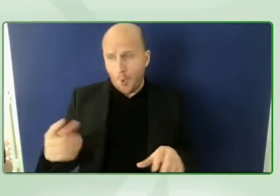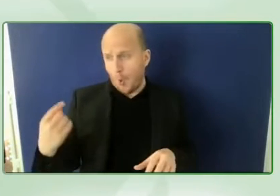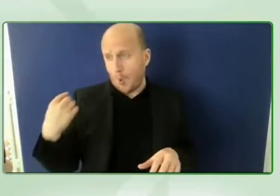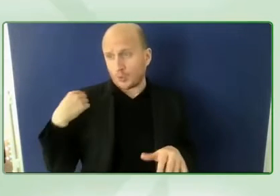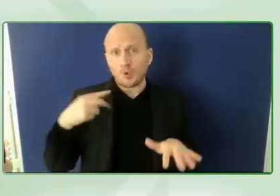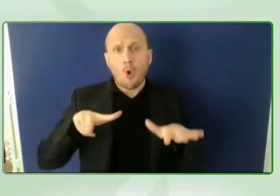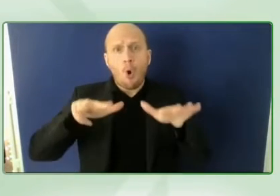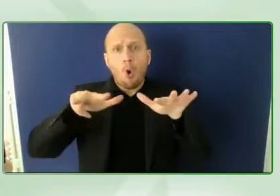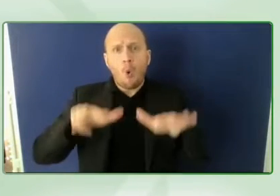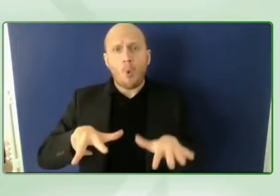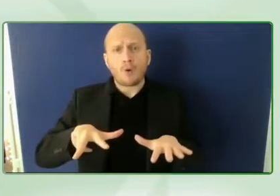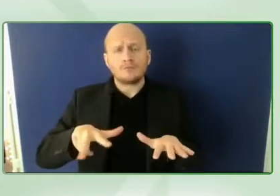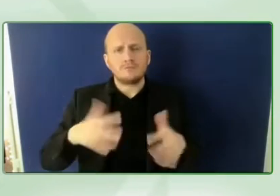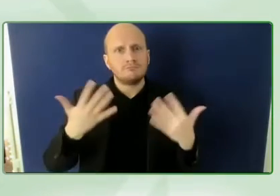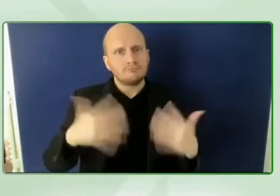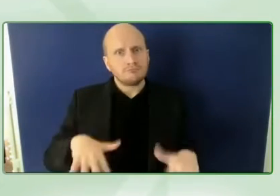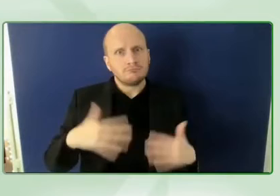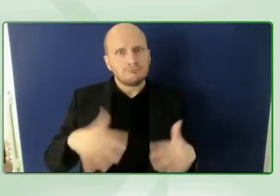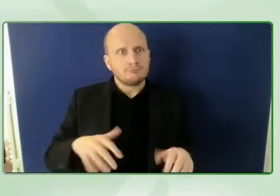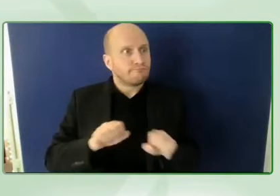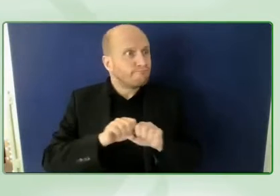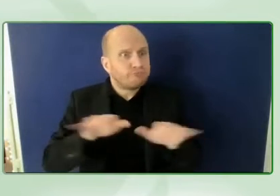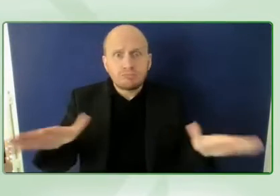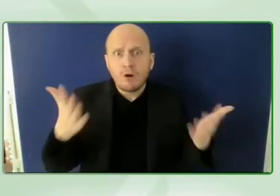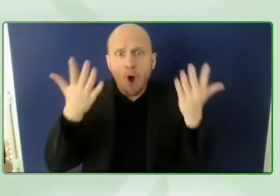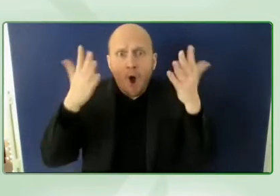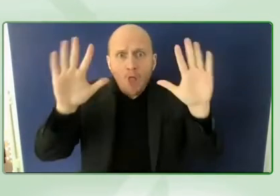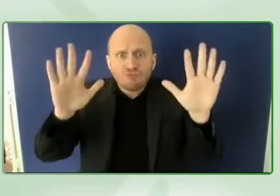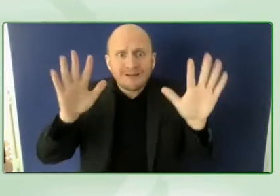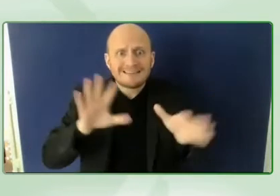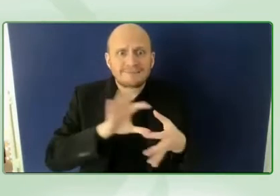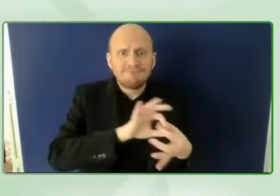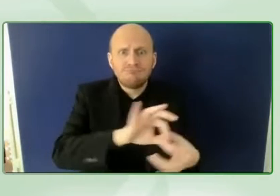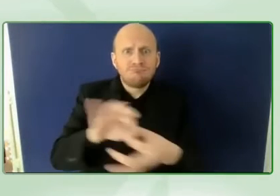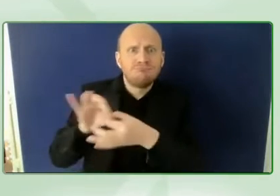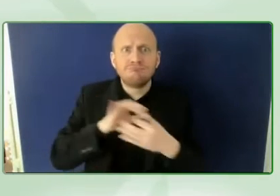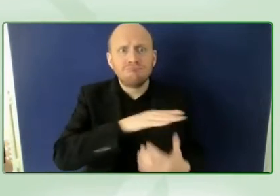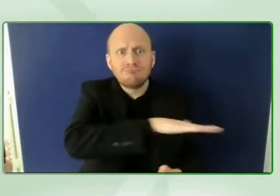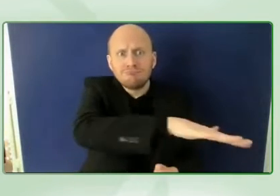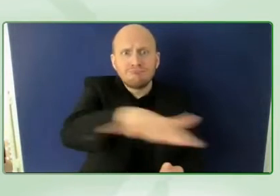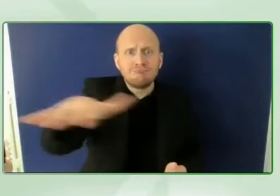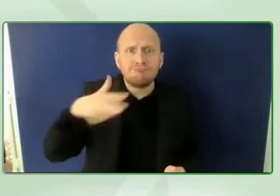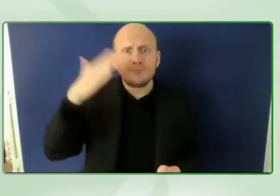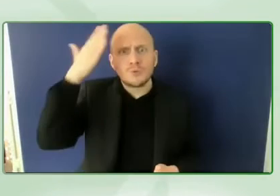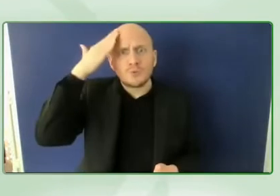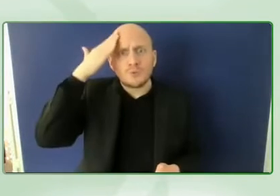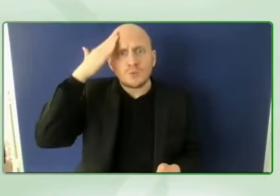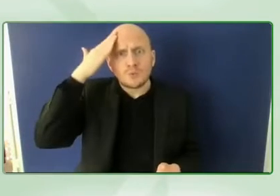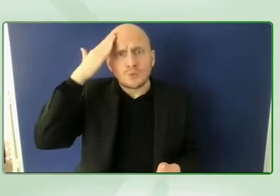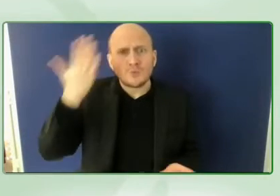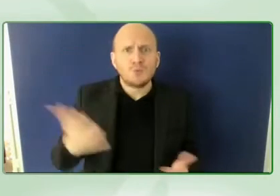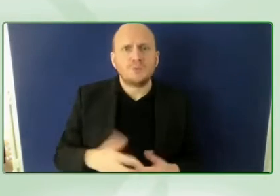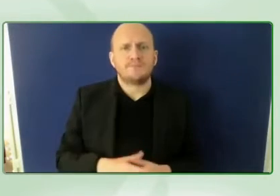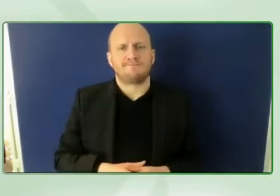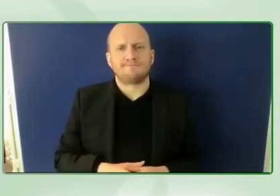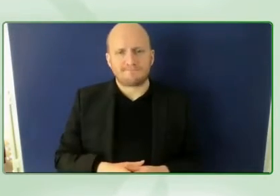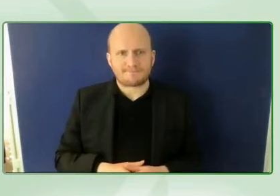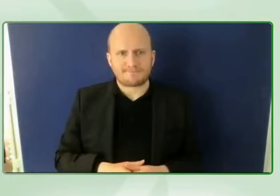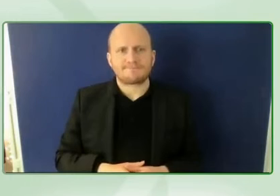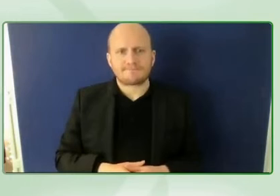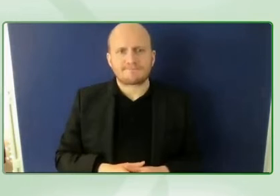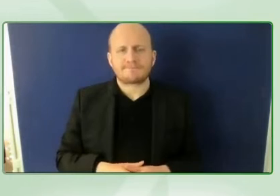got the awareness which is great but i dare say we've not achieved what we want to do which is change